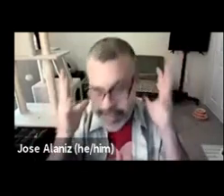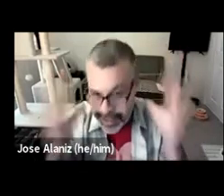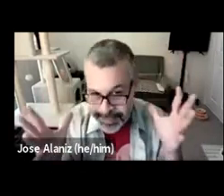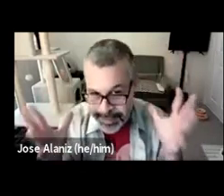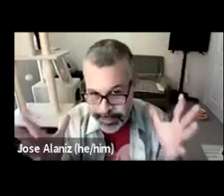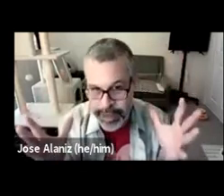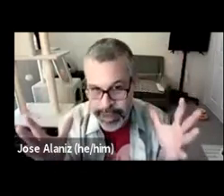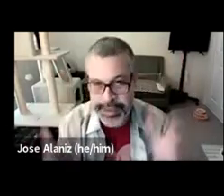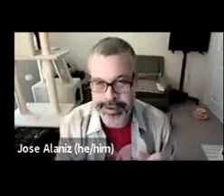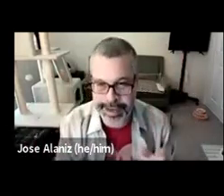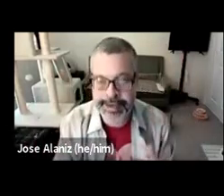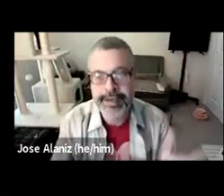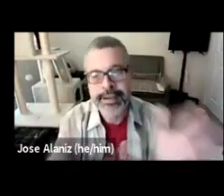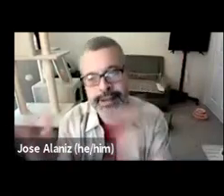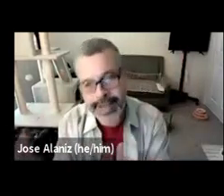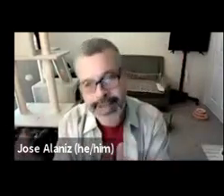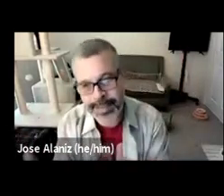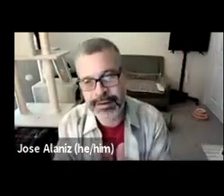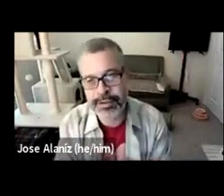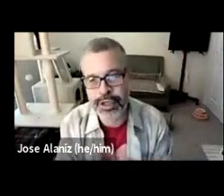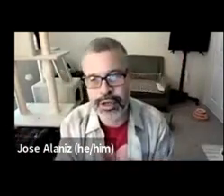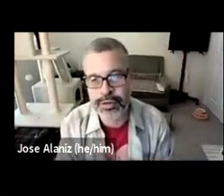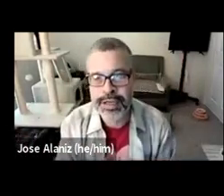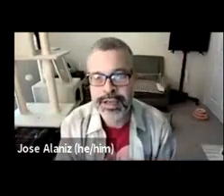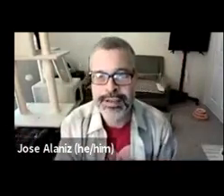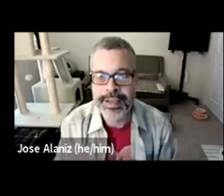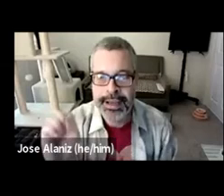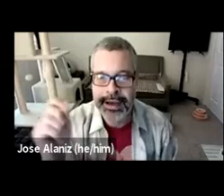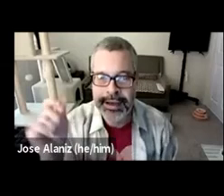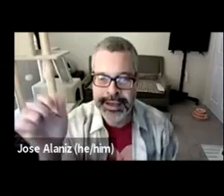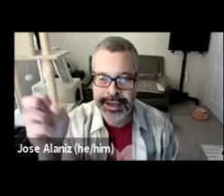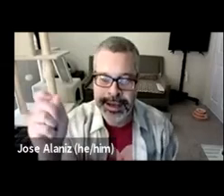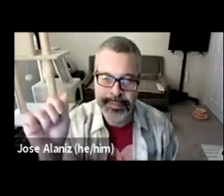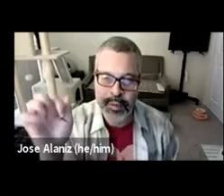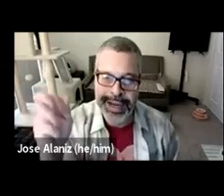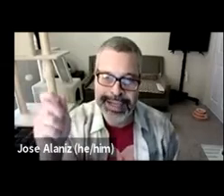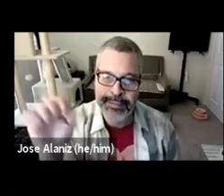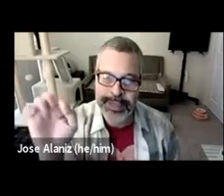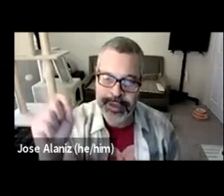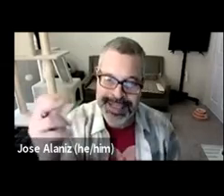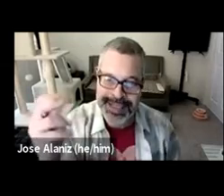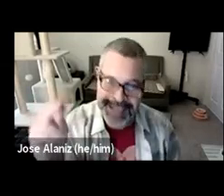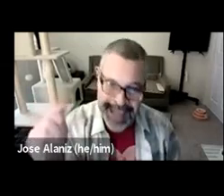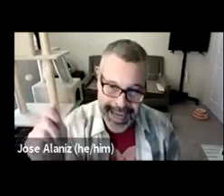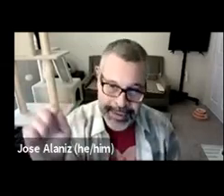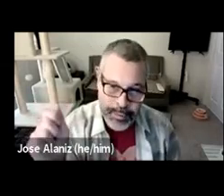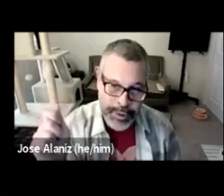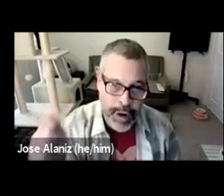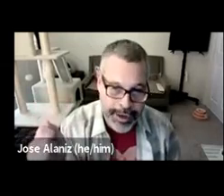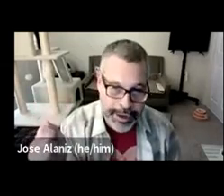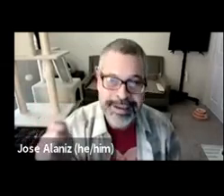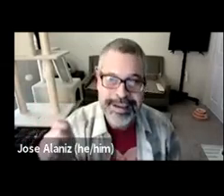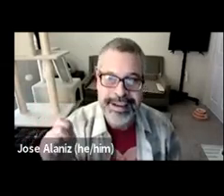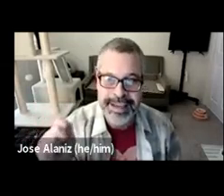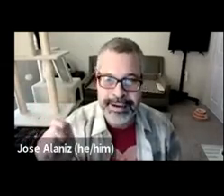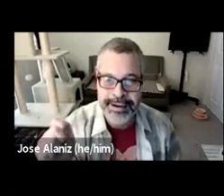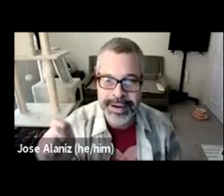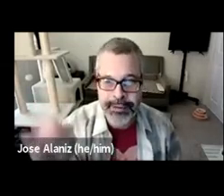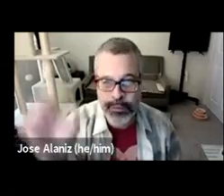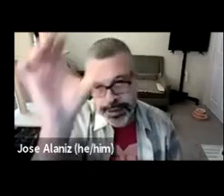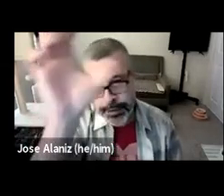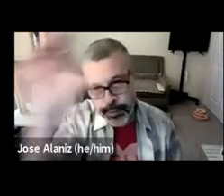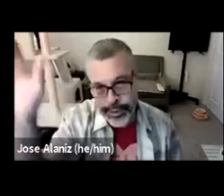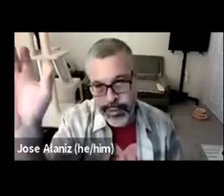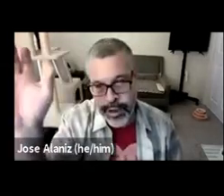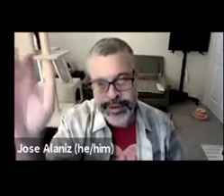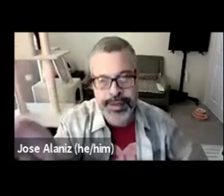and then having the concept of water in her head, the next panel shows the, uh, the, um, the ways in which you can sign the word water, uh, in